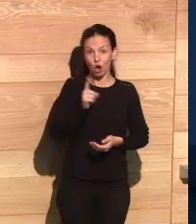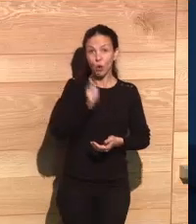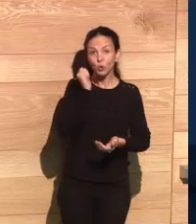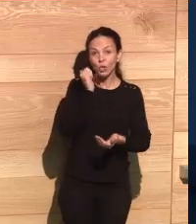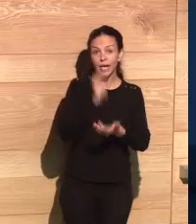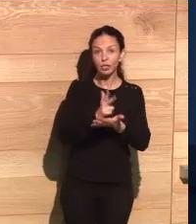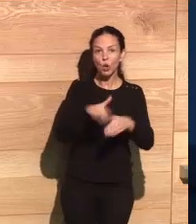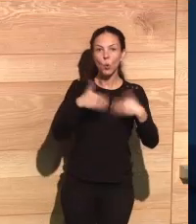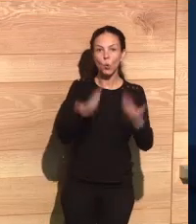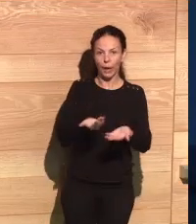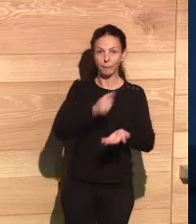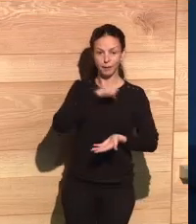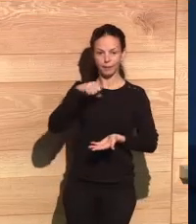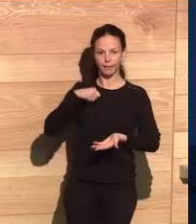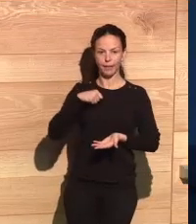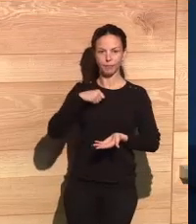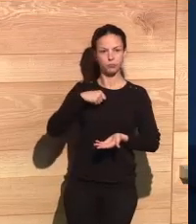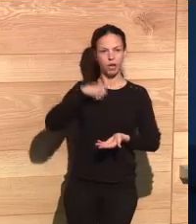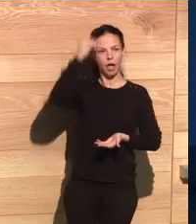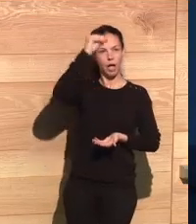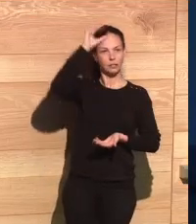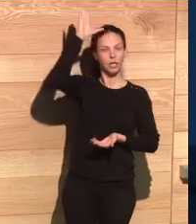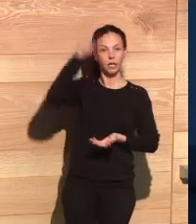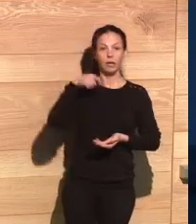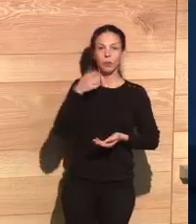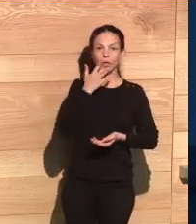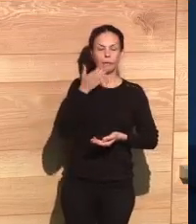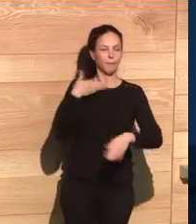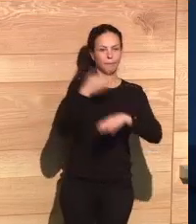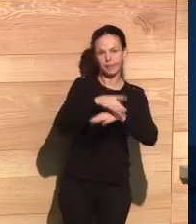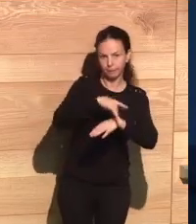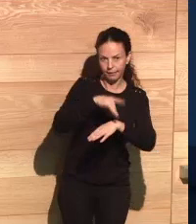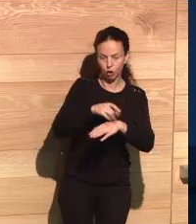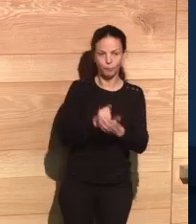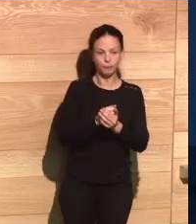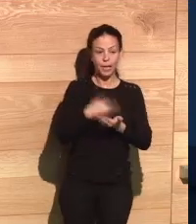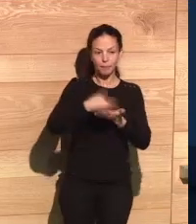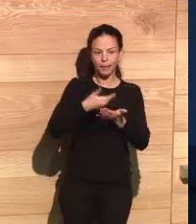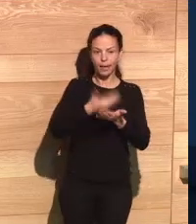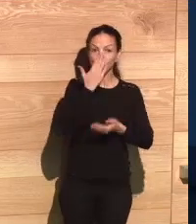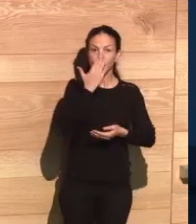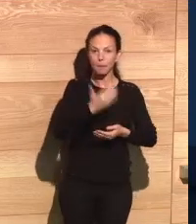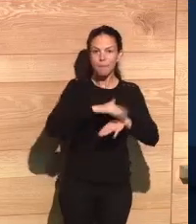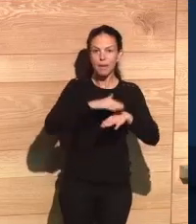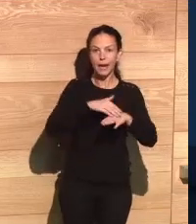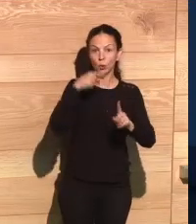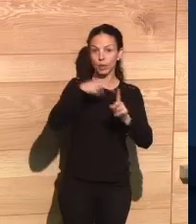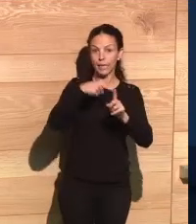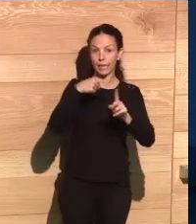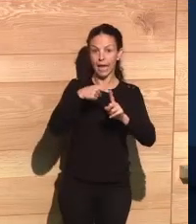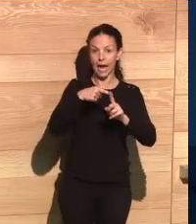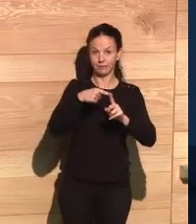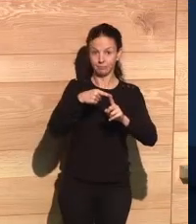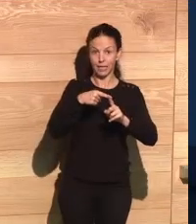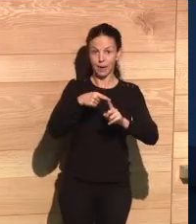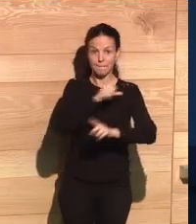one of the challenges is to understand that privacy can be very abstract. When you go to the doctor and they